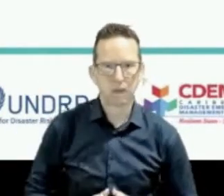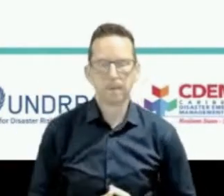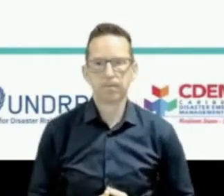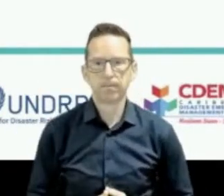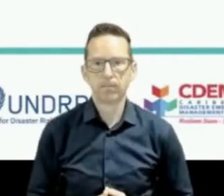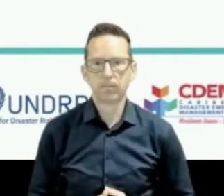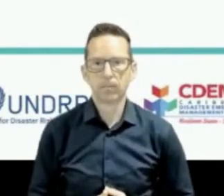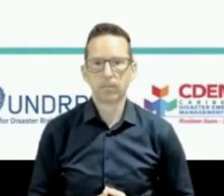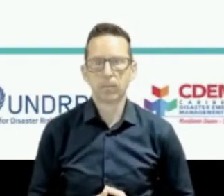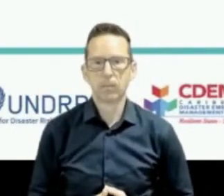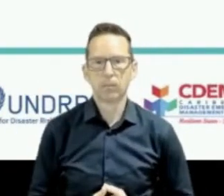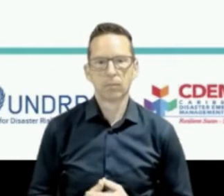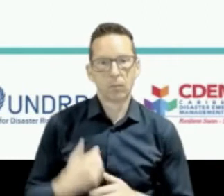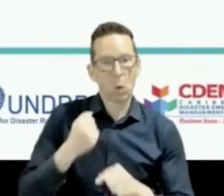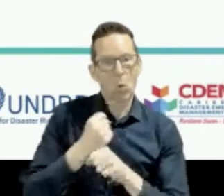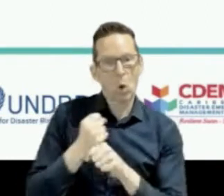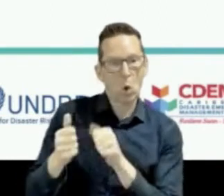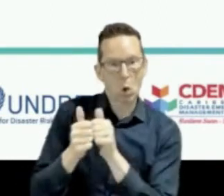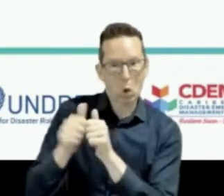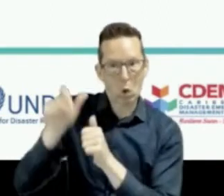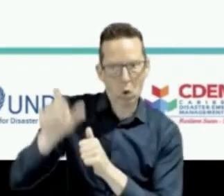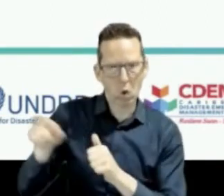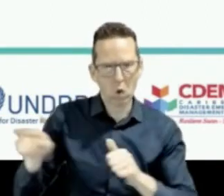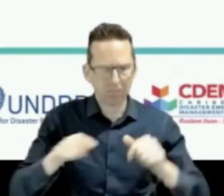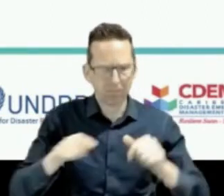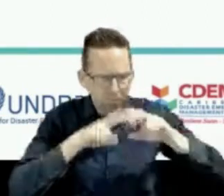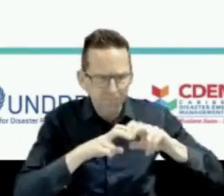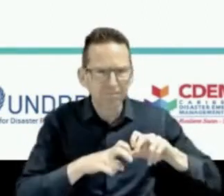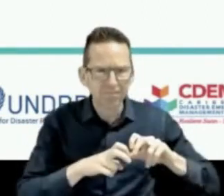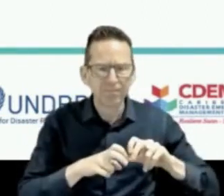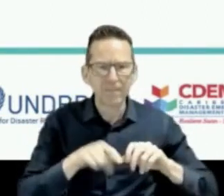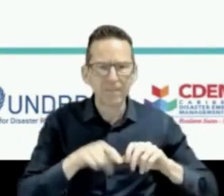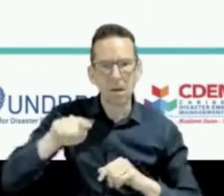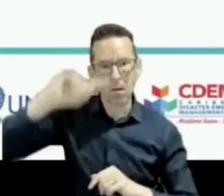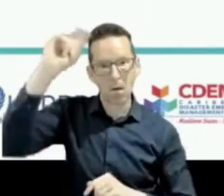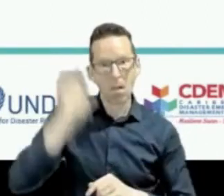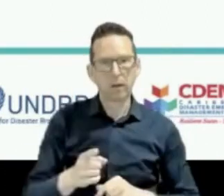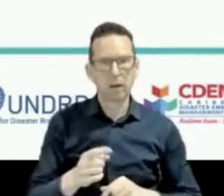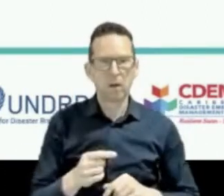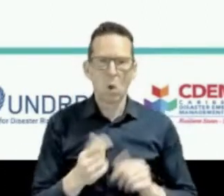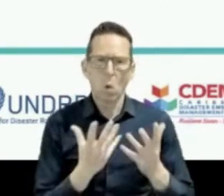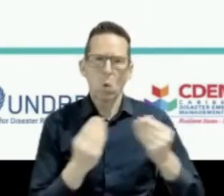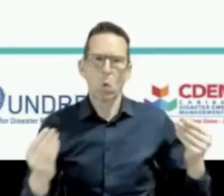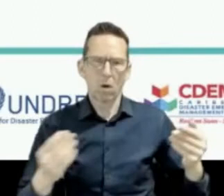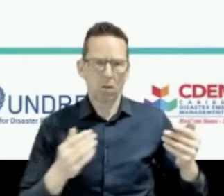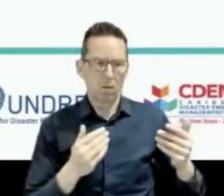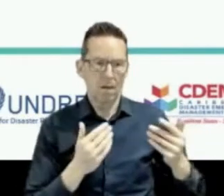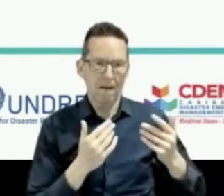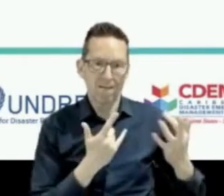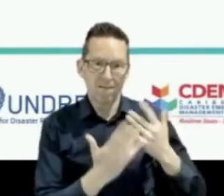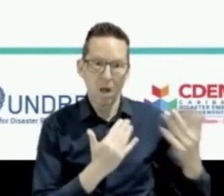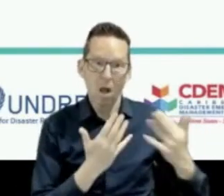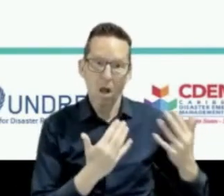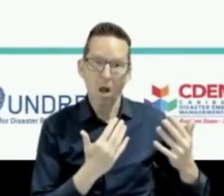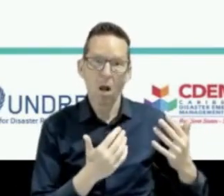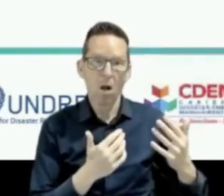was the single primary source of fires and lightning fires occupied most of the acreage burned. And you can see where